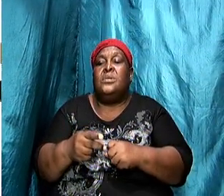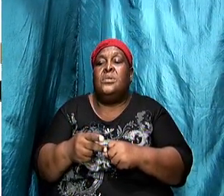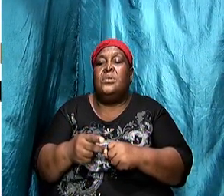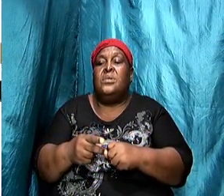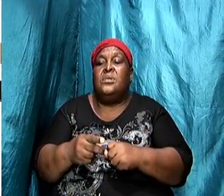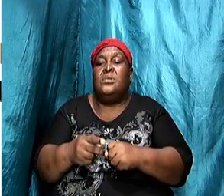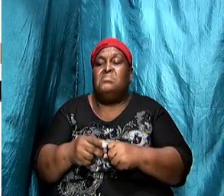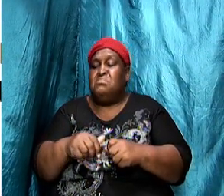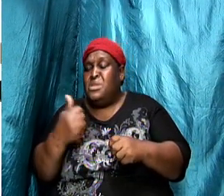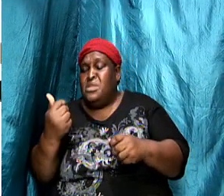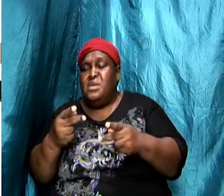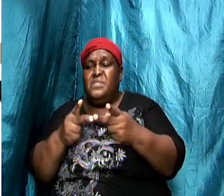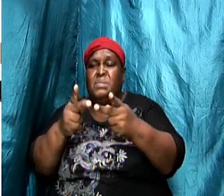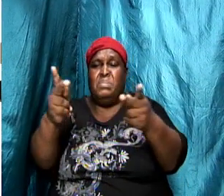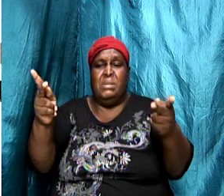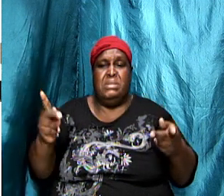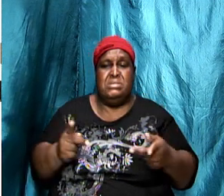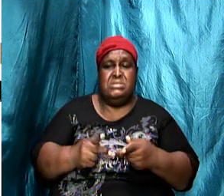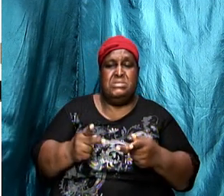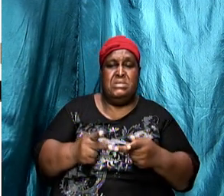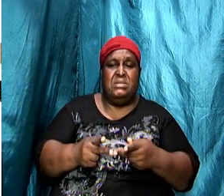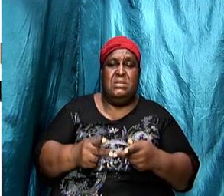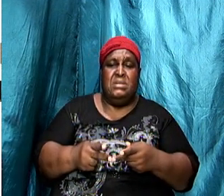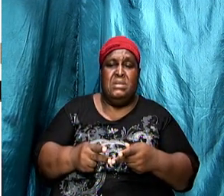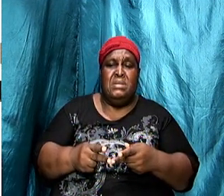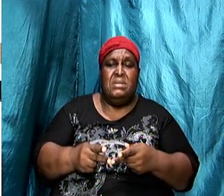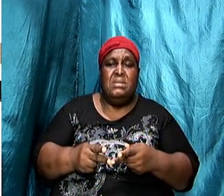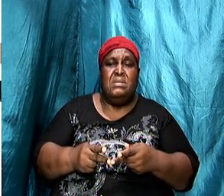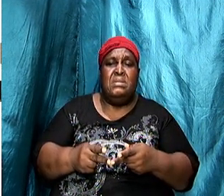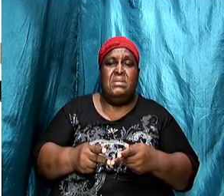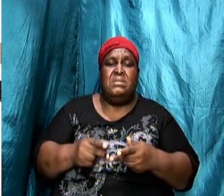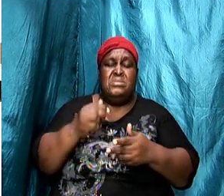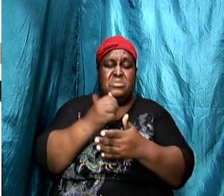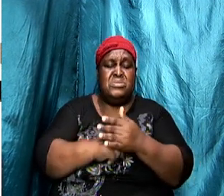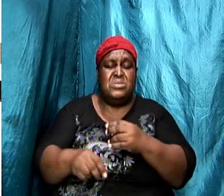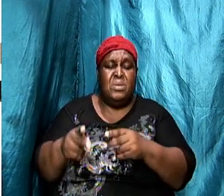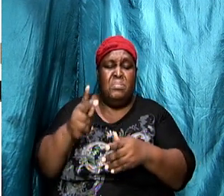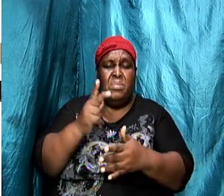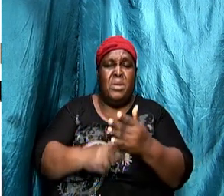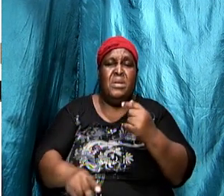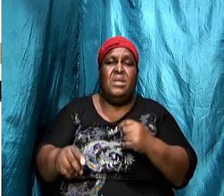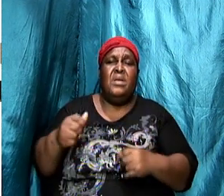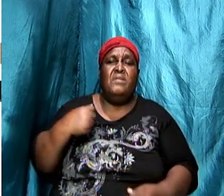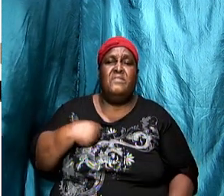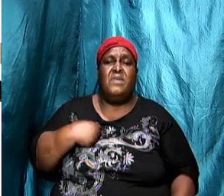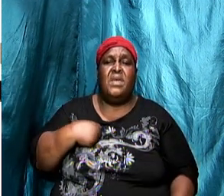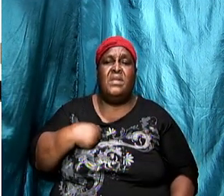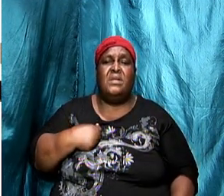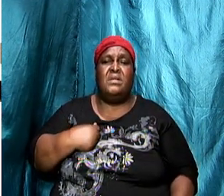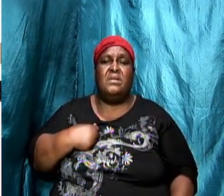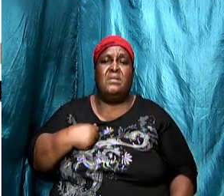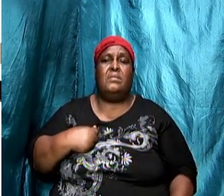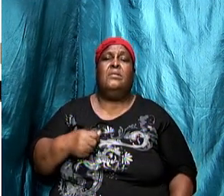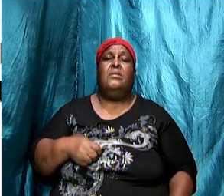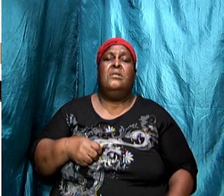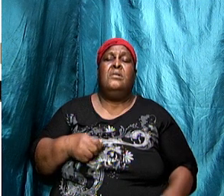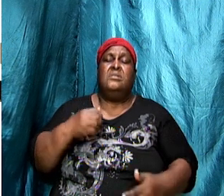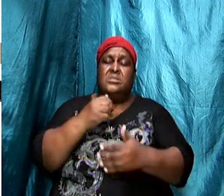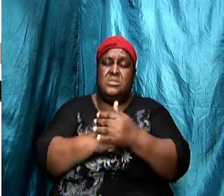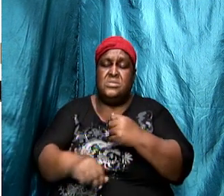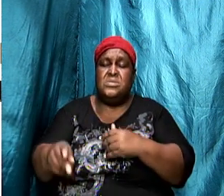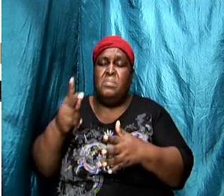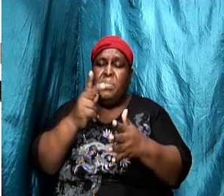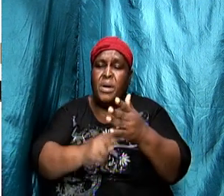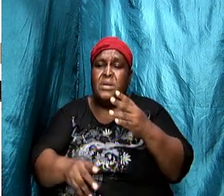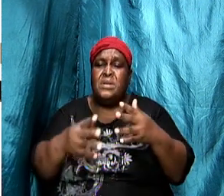place for example let us look over in some parts of Canada or some parts of the United States